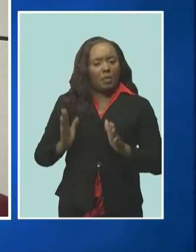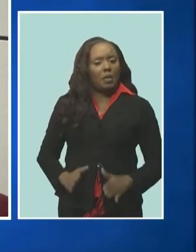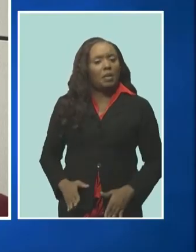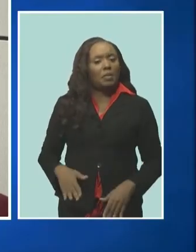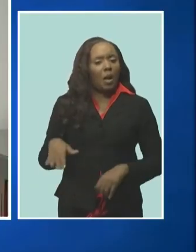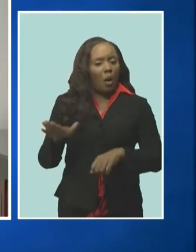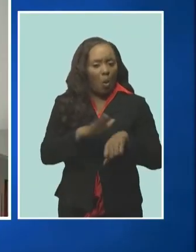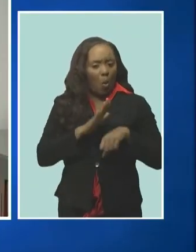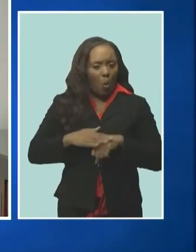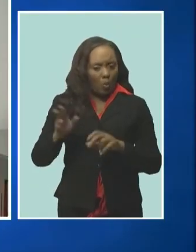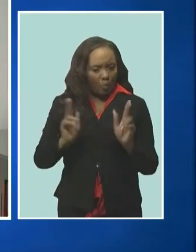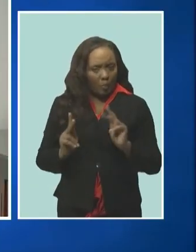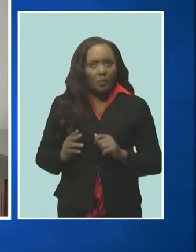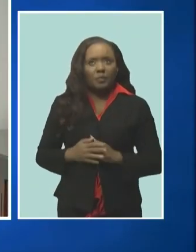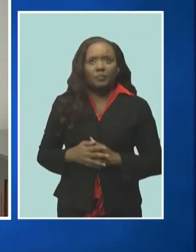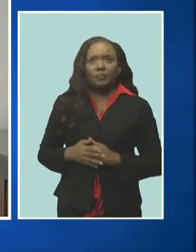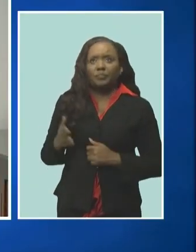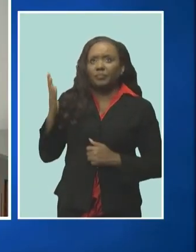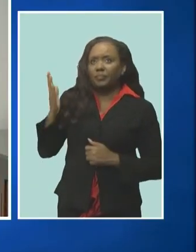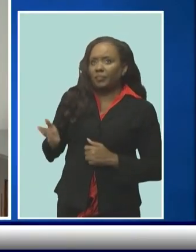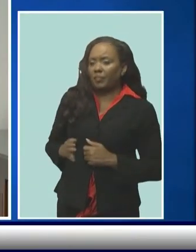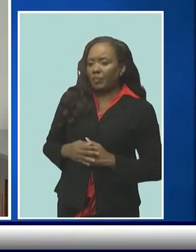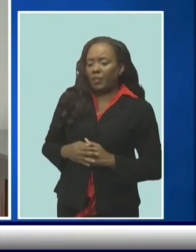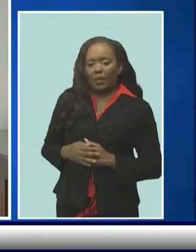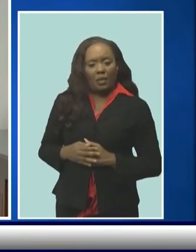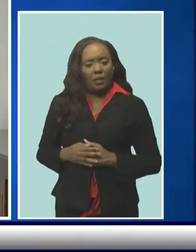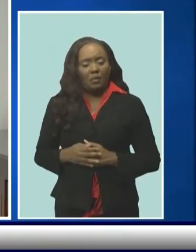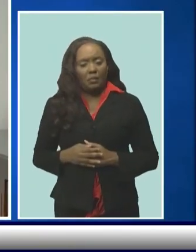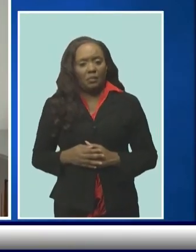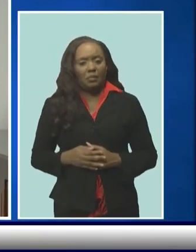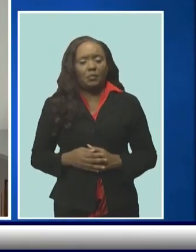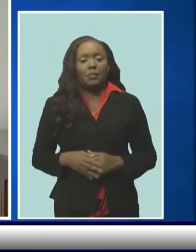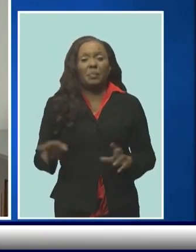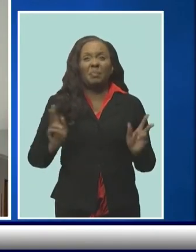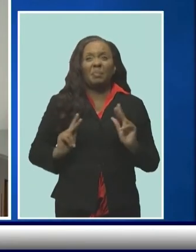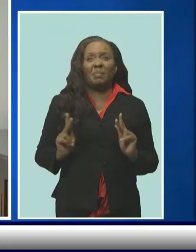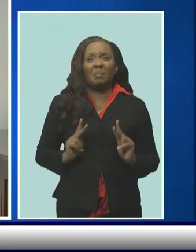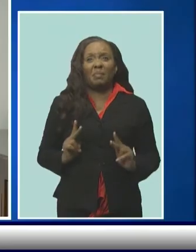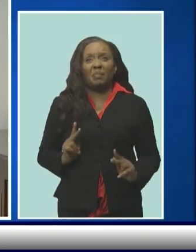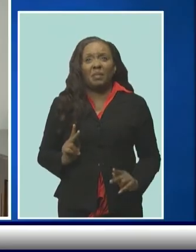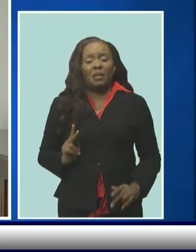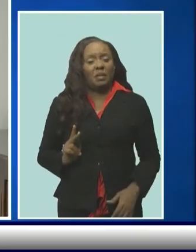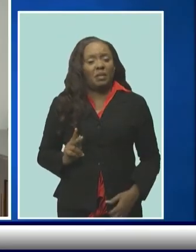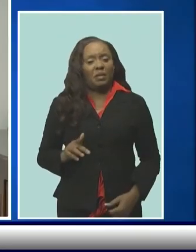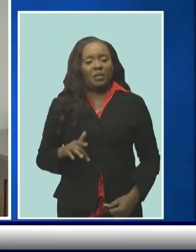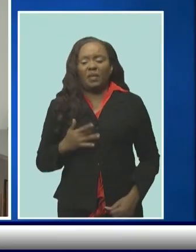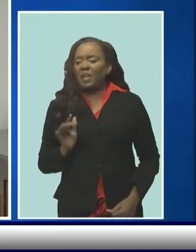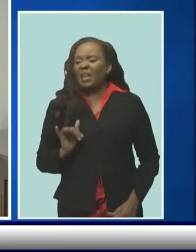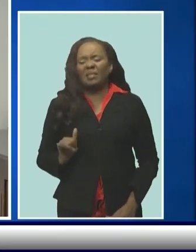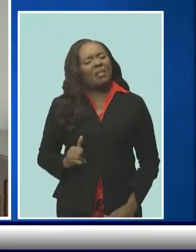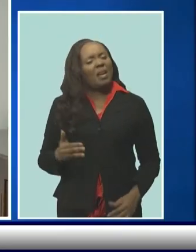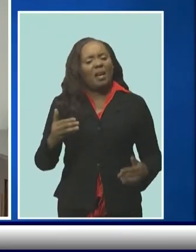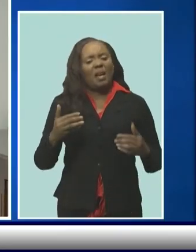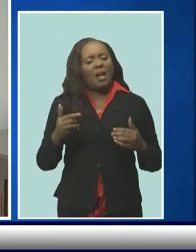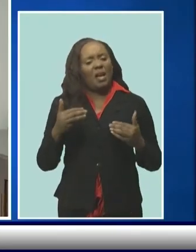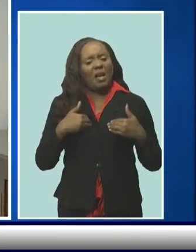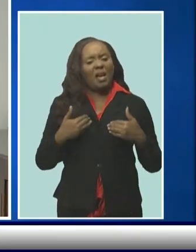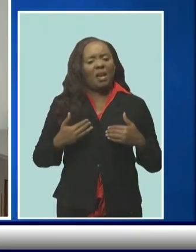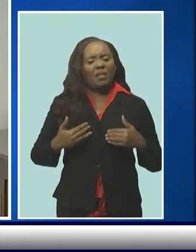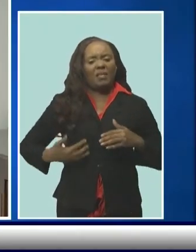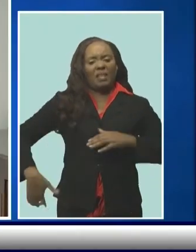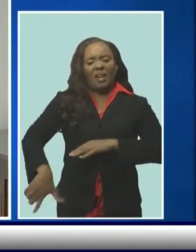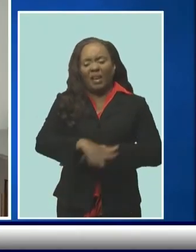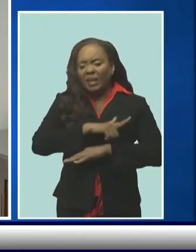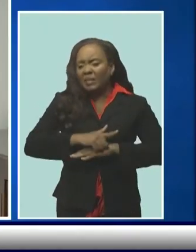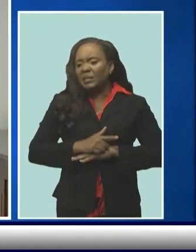people also need to get off this notion that they can take land out of production for 20 years and then go for